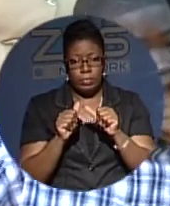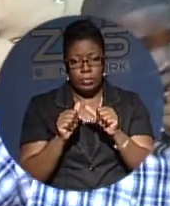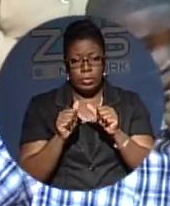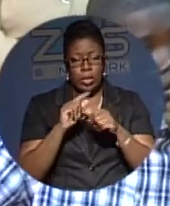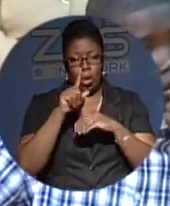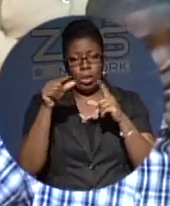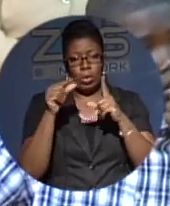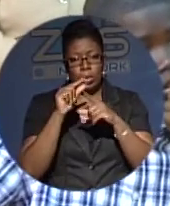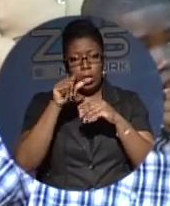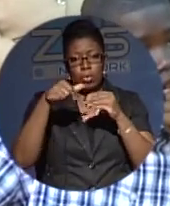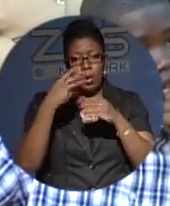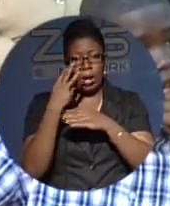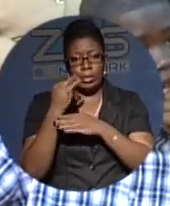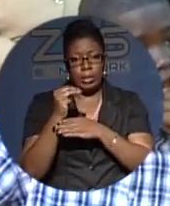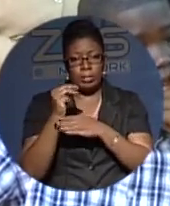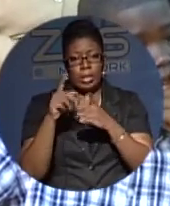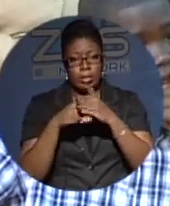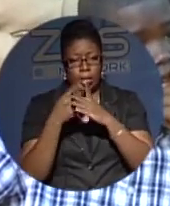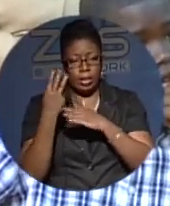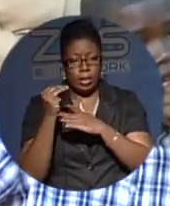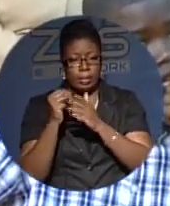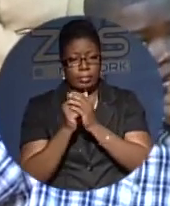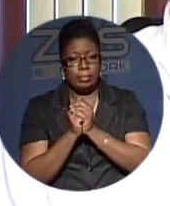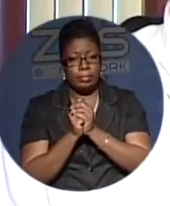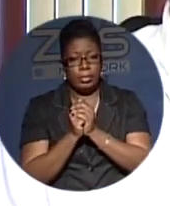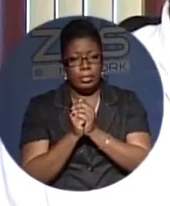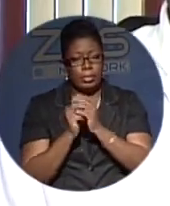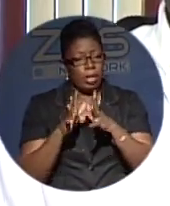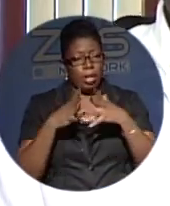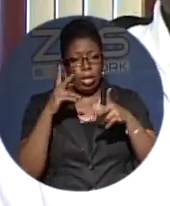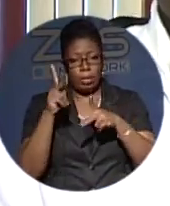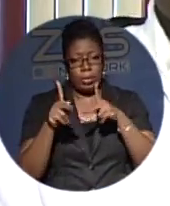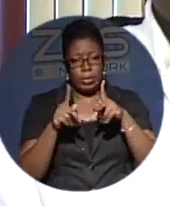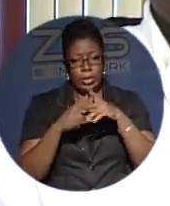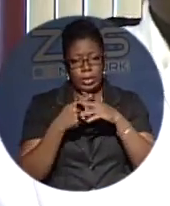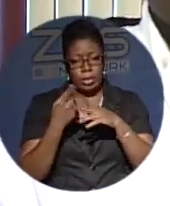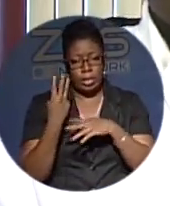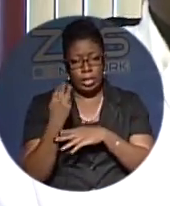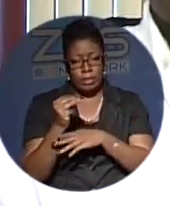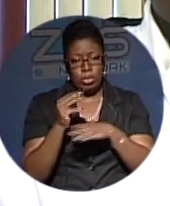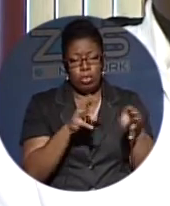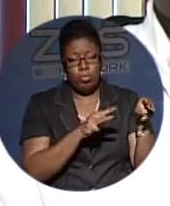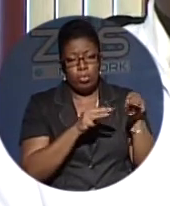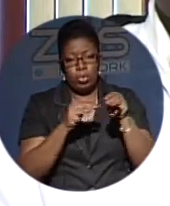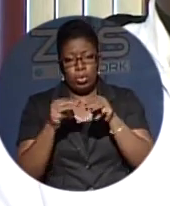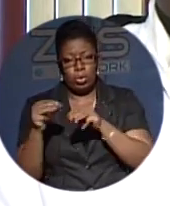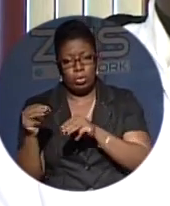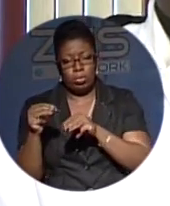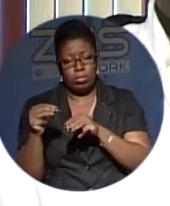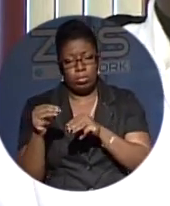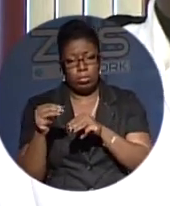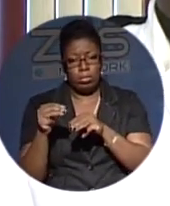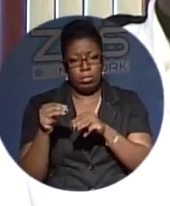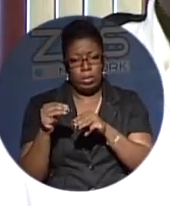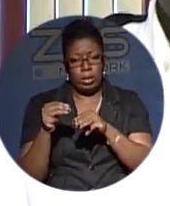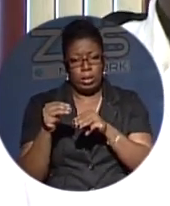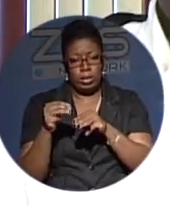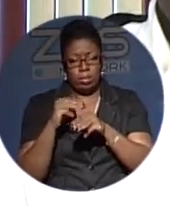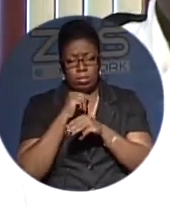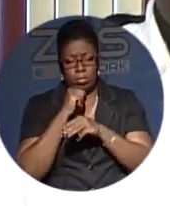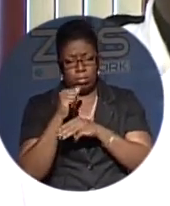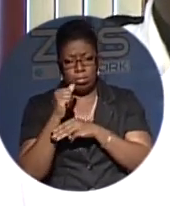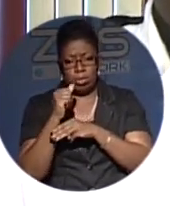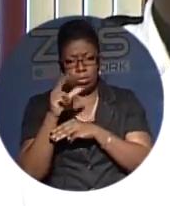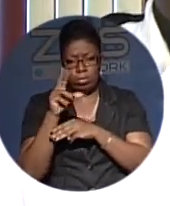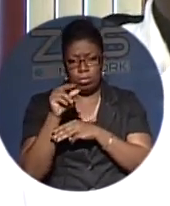those around him actually mobilized him. A lot of people was trying to tell me, well, it's time now to move off the altar, but I say from what to what, I don't think